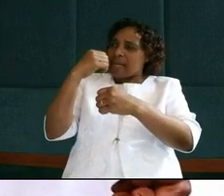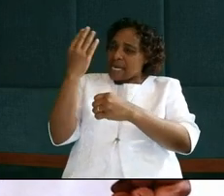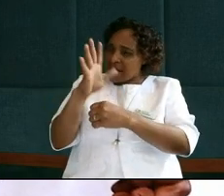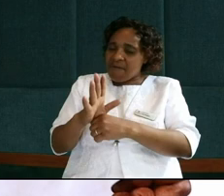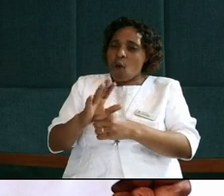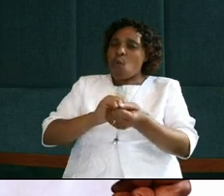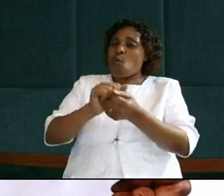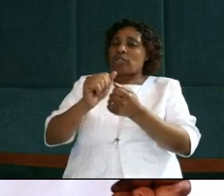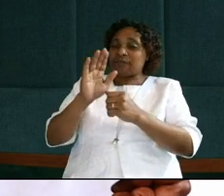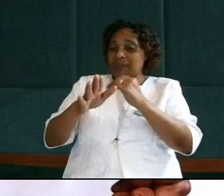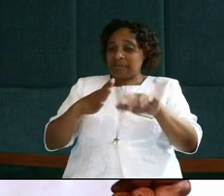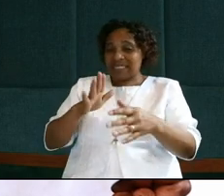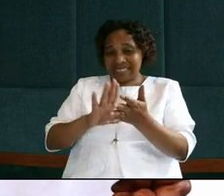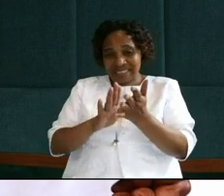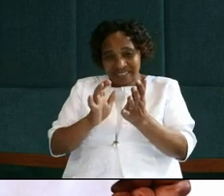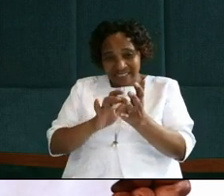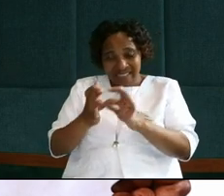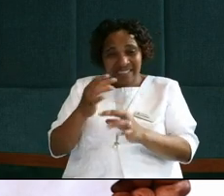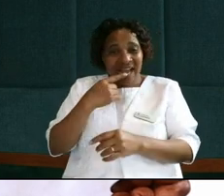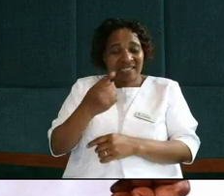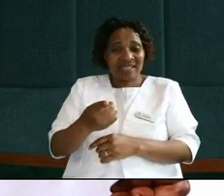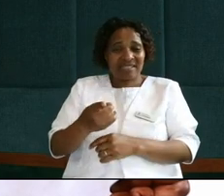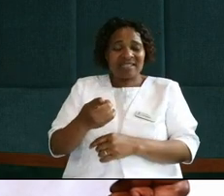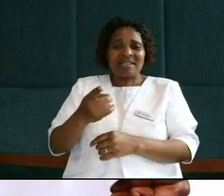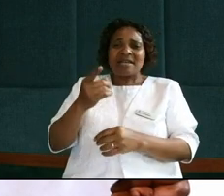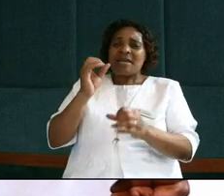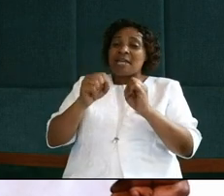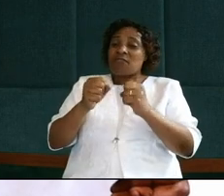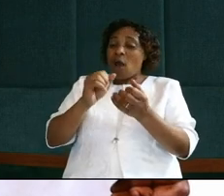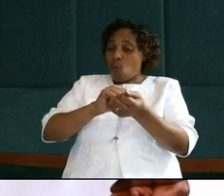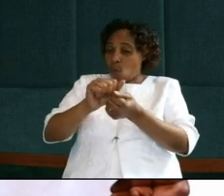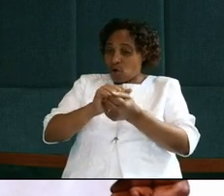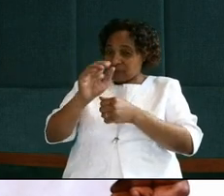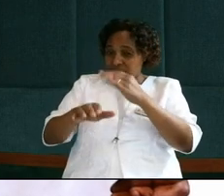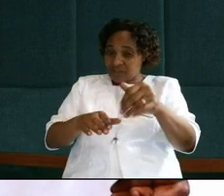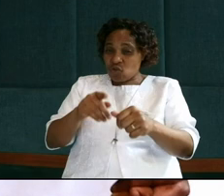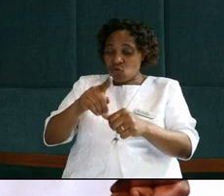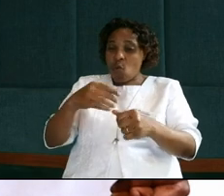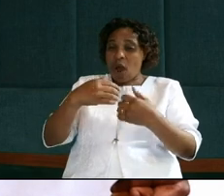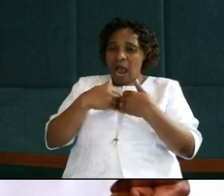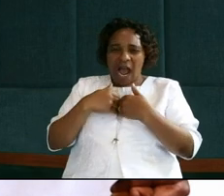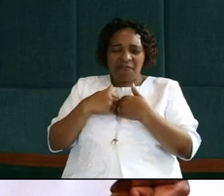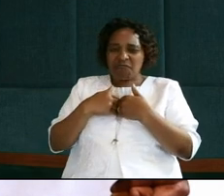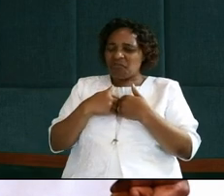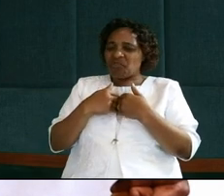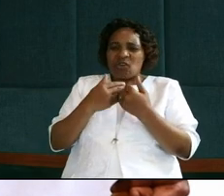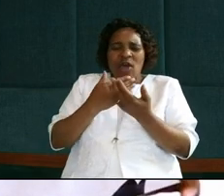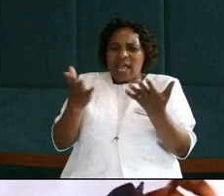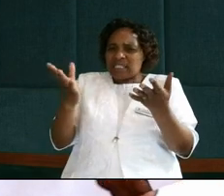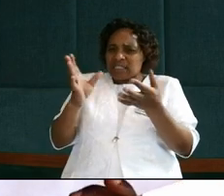feet. Jesus answered him, If I do not wash your feet, you have no part with me.